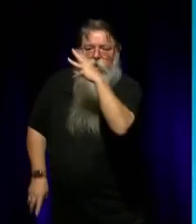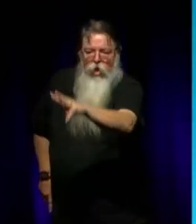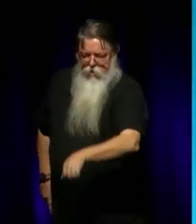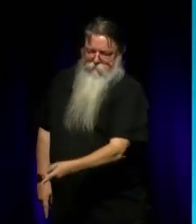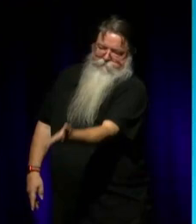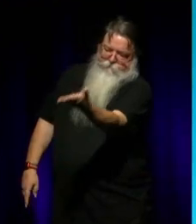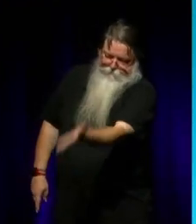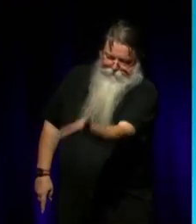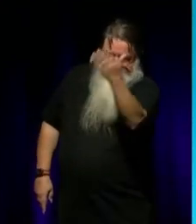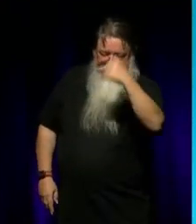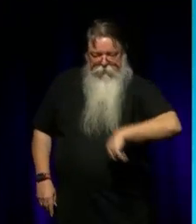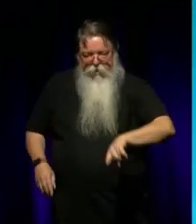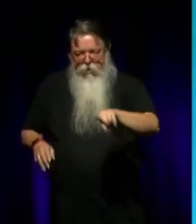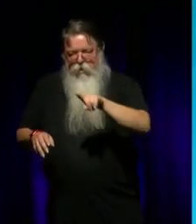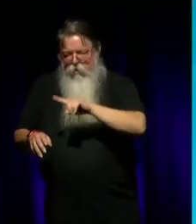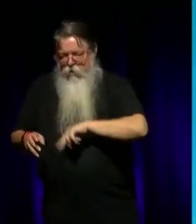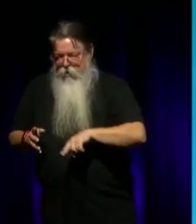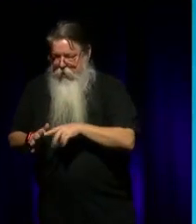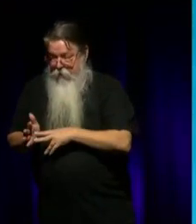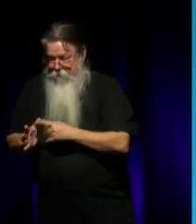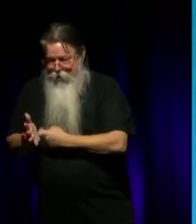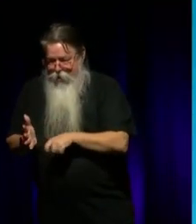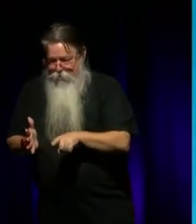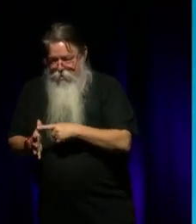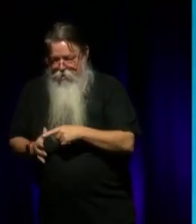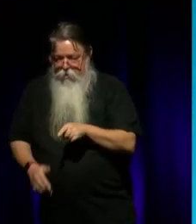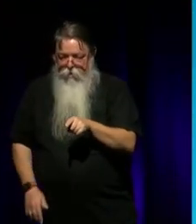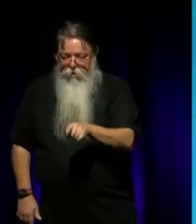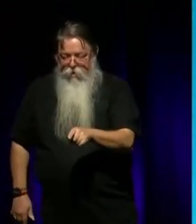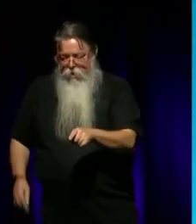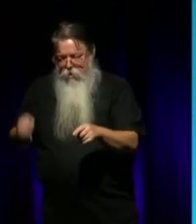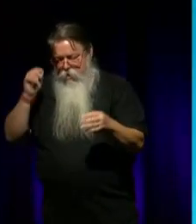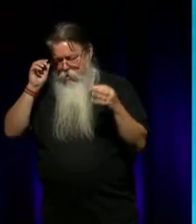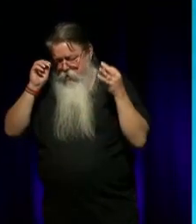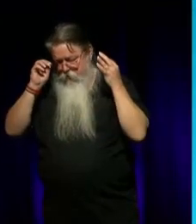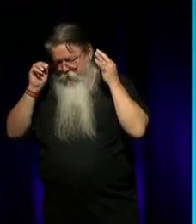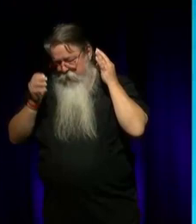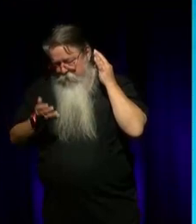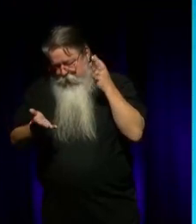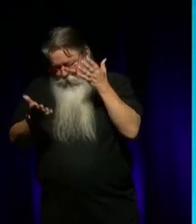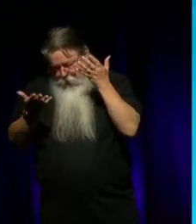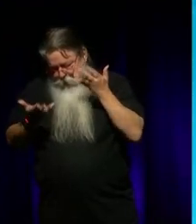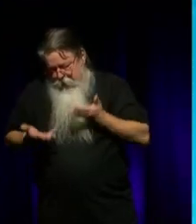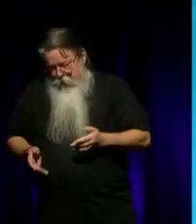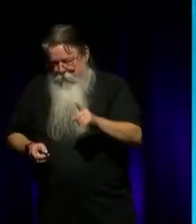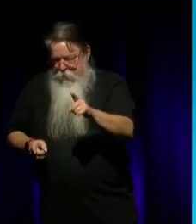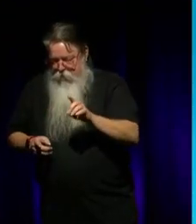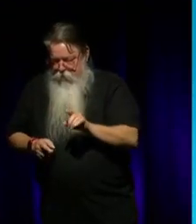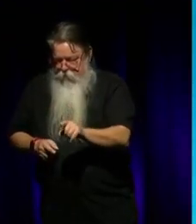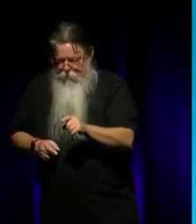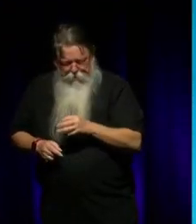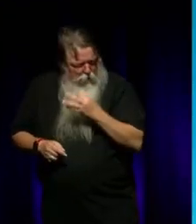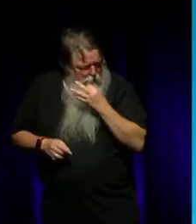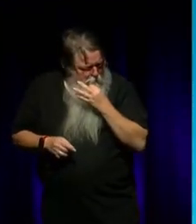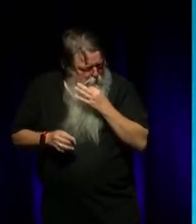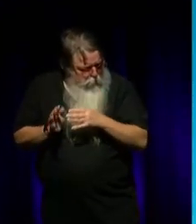you know, and Ivara's the opposite, Ivara is as fair as her pop, and she got the darkest feature. And she's only a few minutes. they both